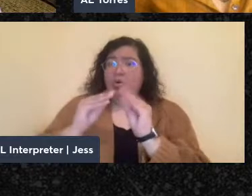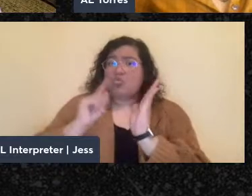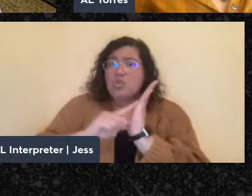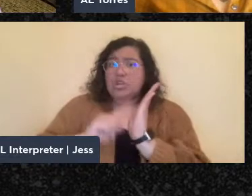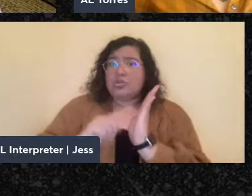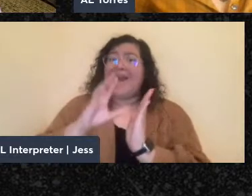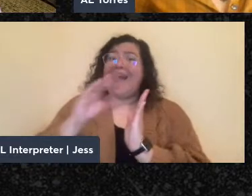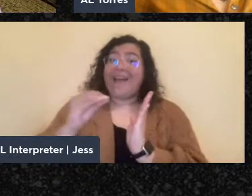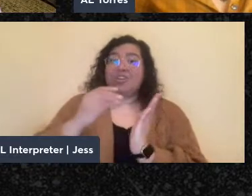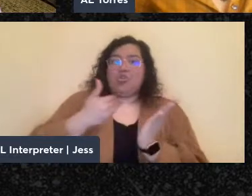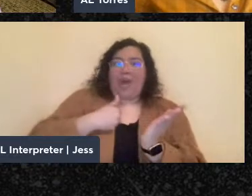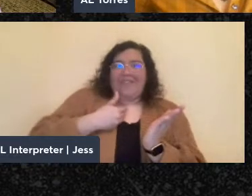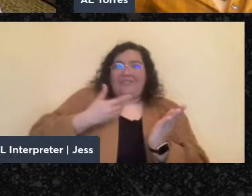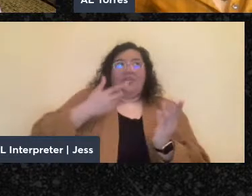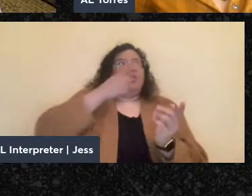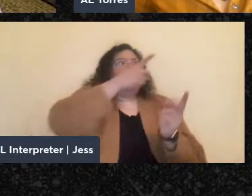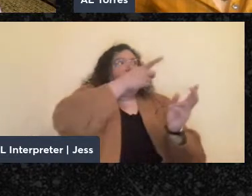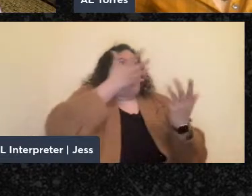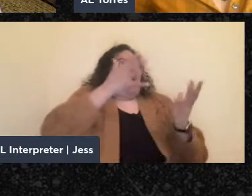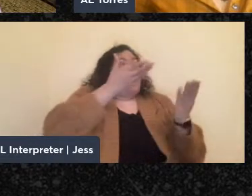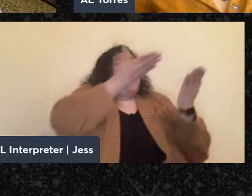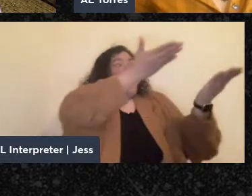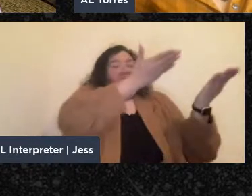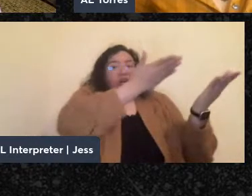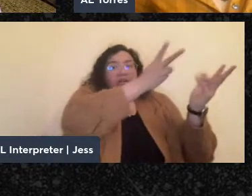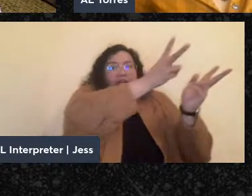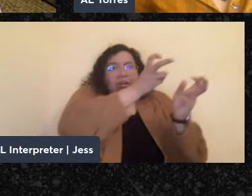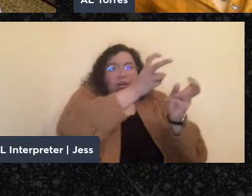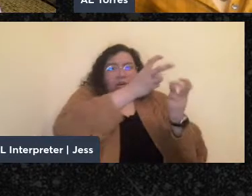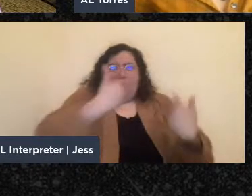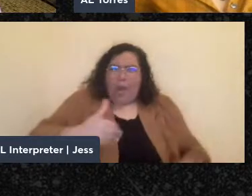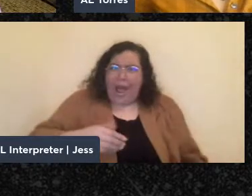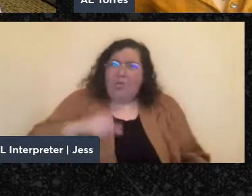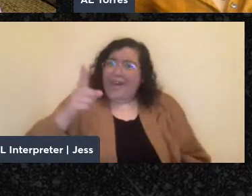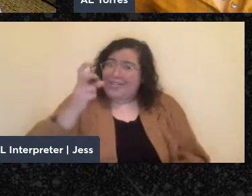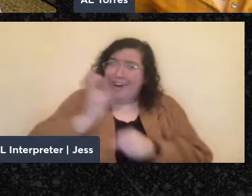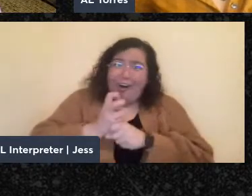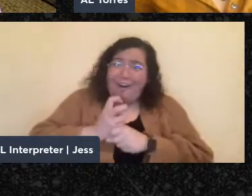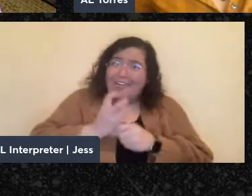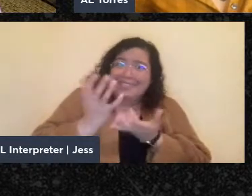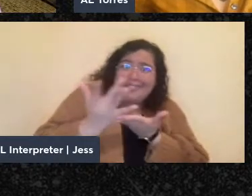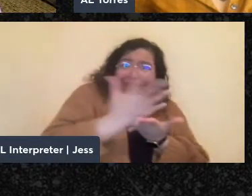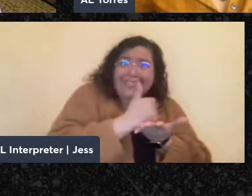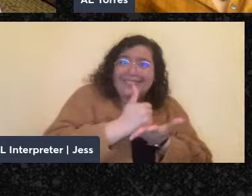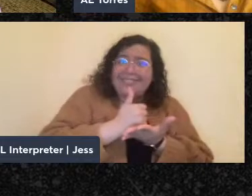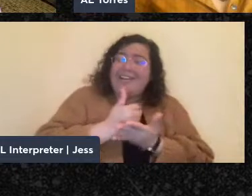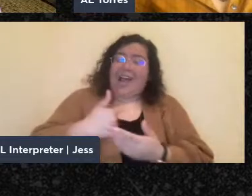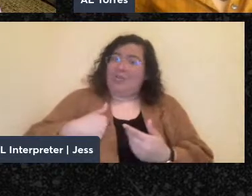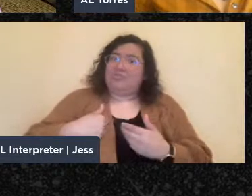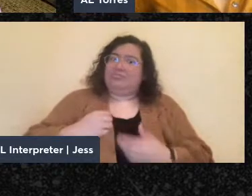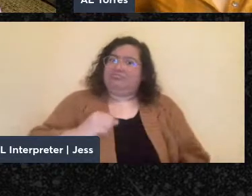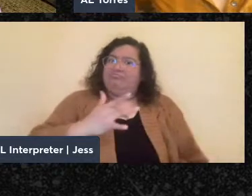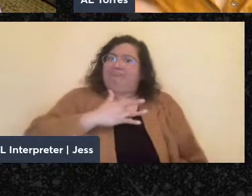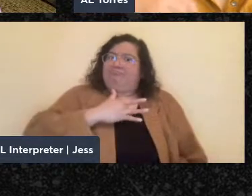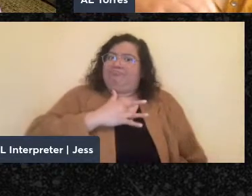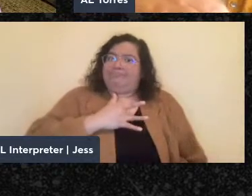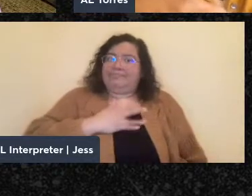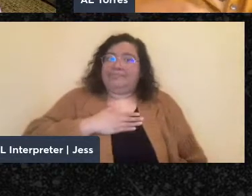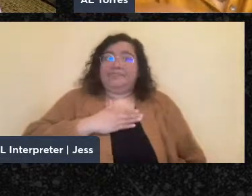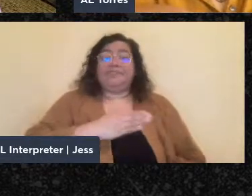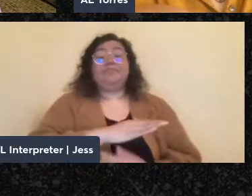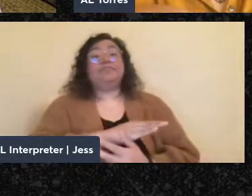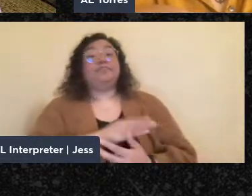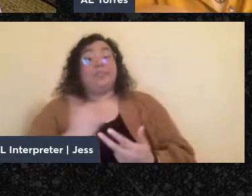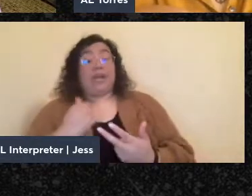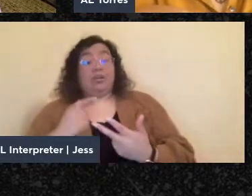mean, the combination is actually kind of hard to pull off, so I was very moved by that. Sam, want to turn this one to you, though. So thoughts about